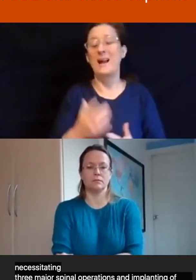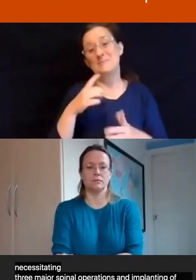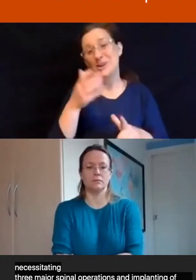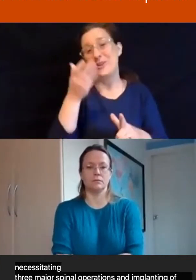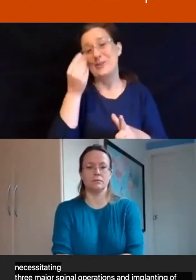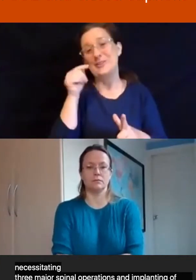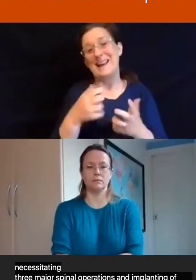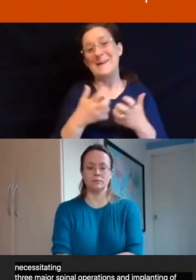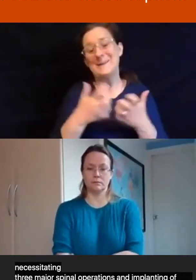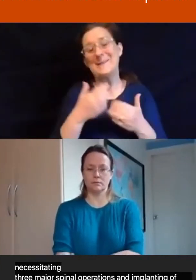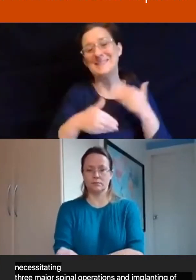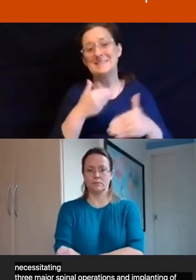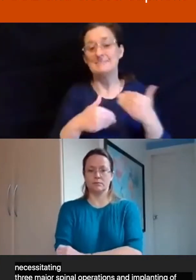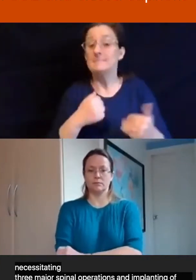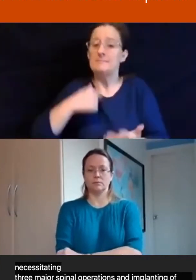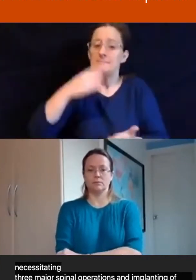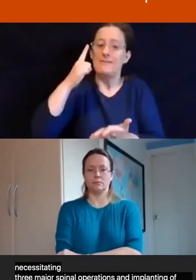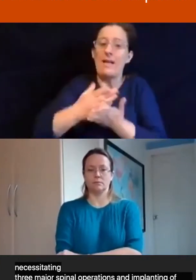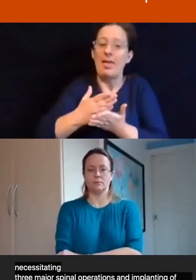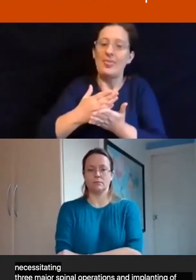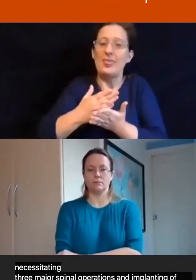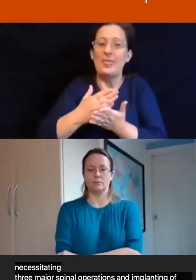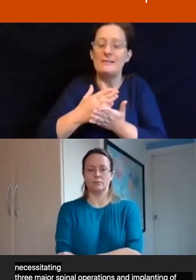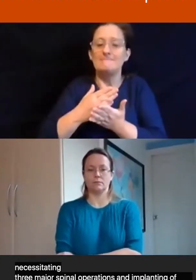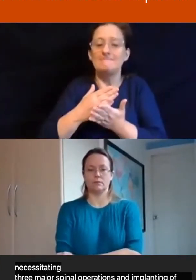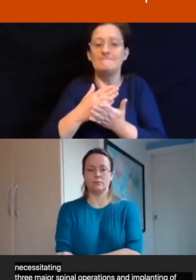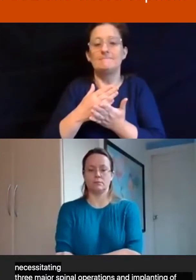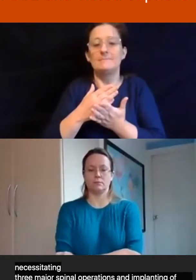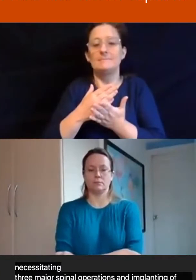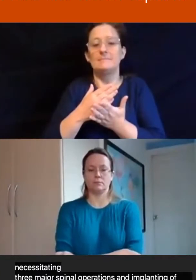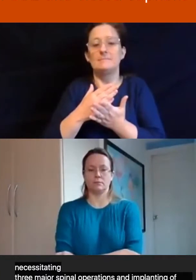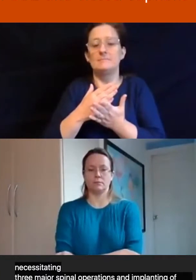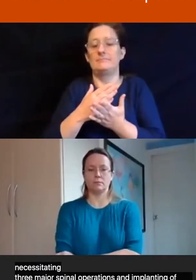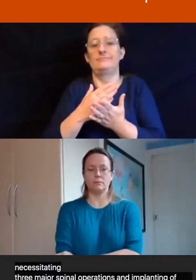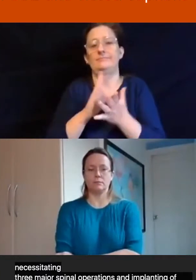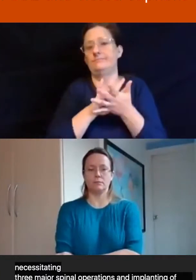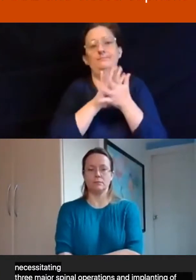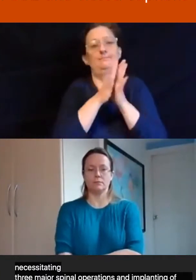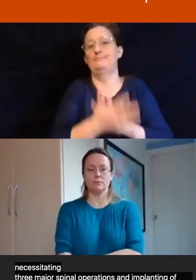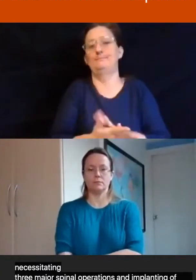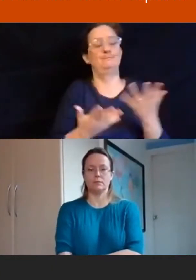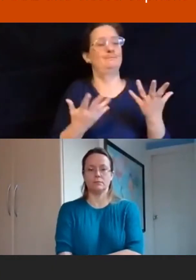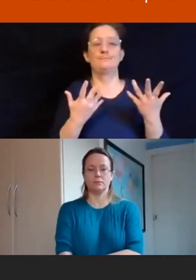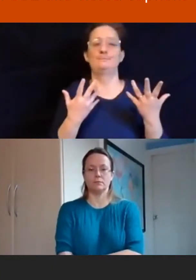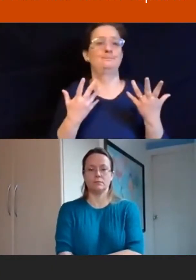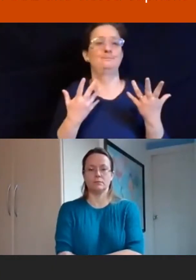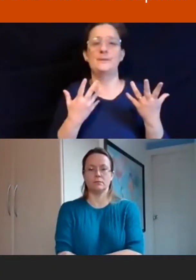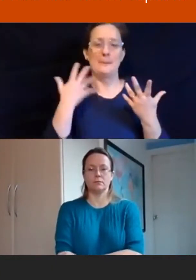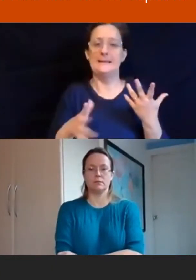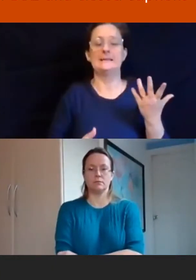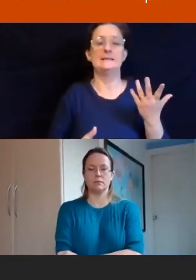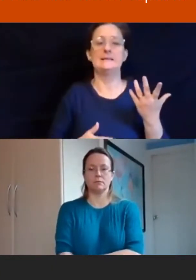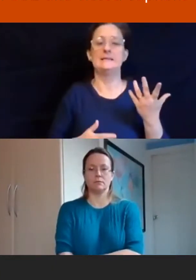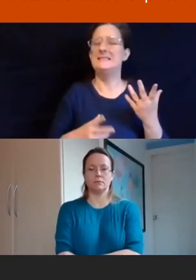My faith journey went into meltdown, the understanding of the nature and ways